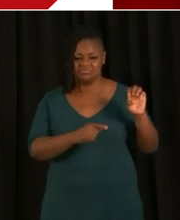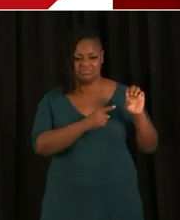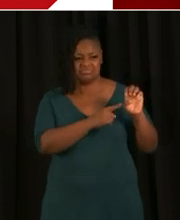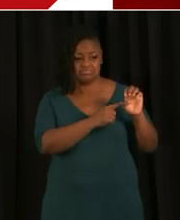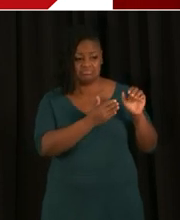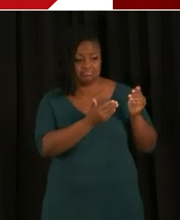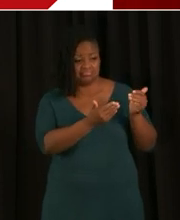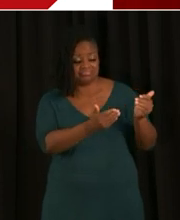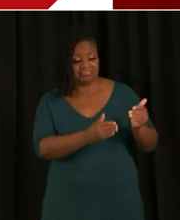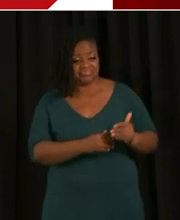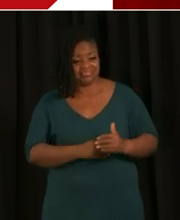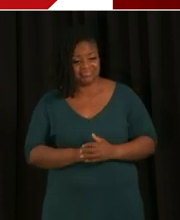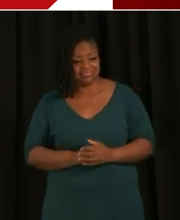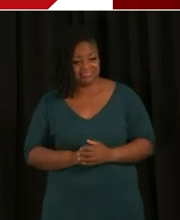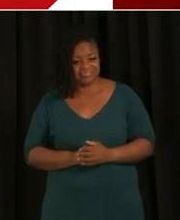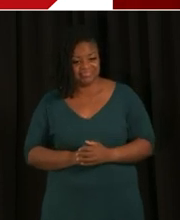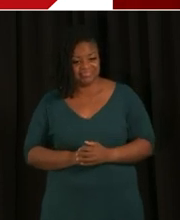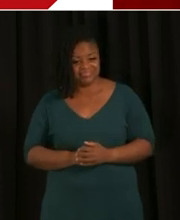unmuted.